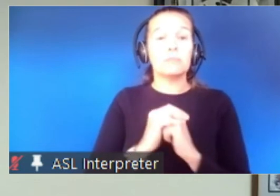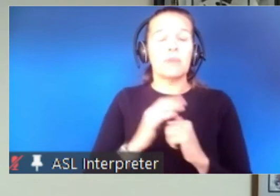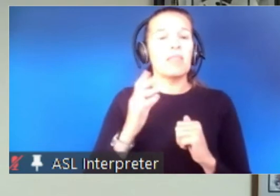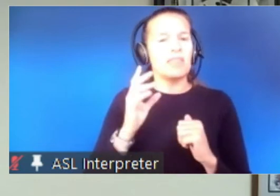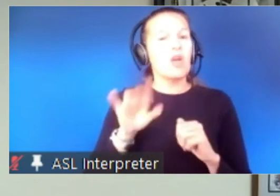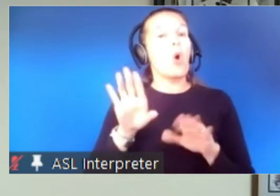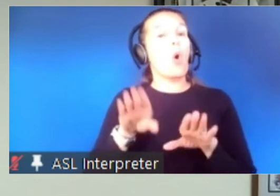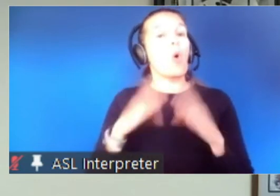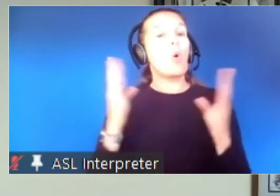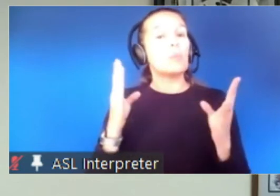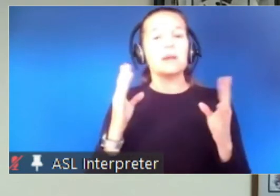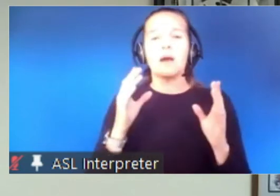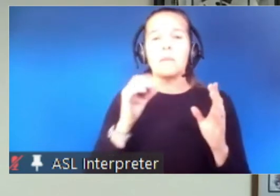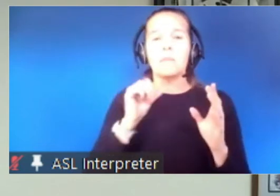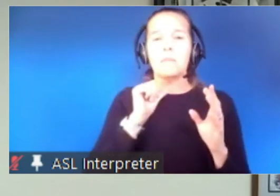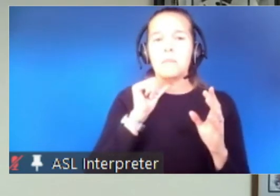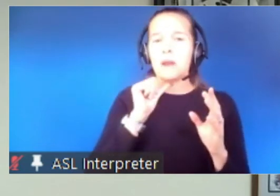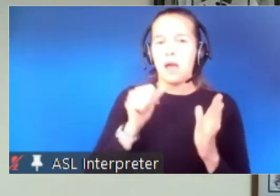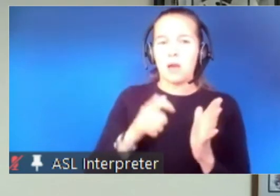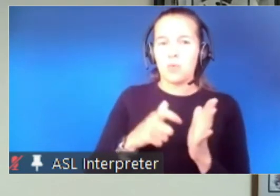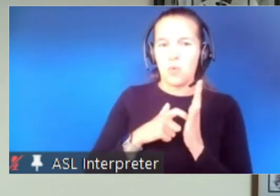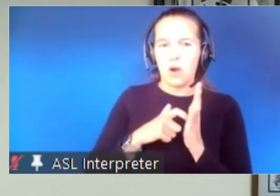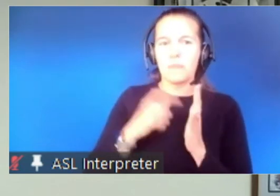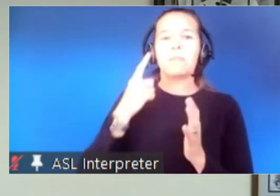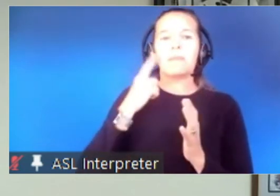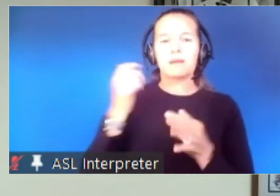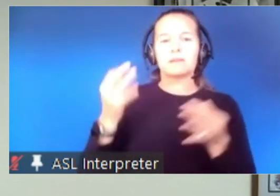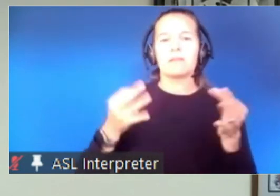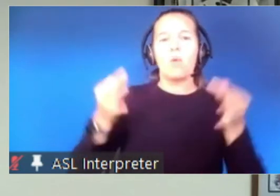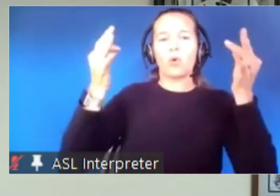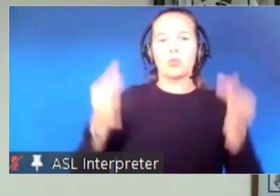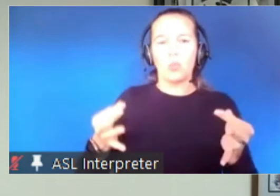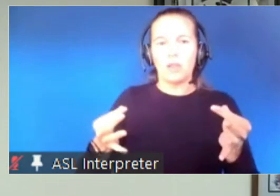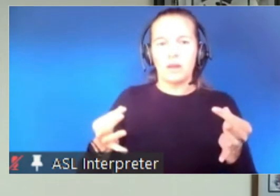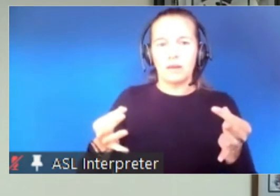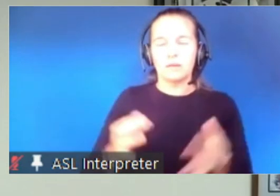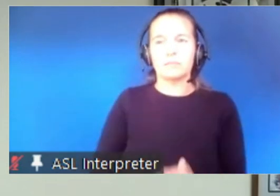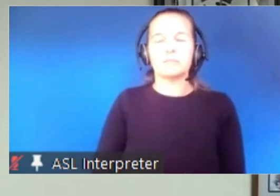a requirement due to rulings of the court um